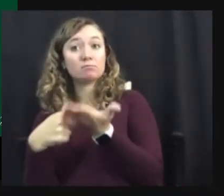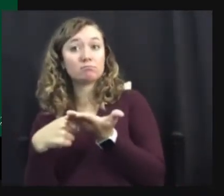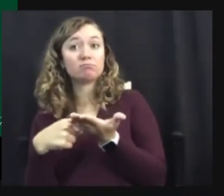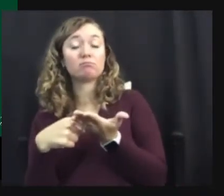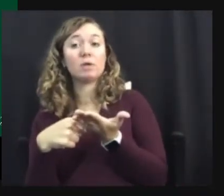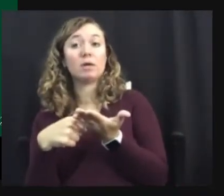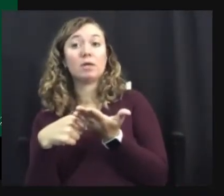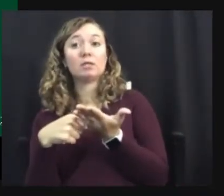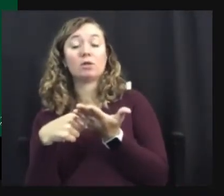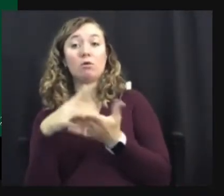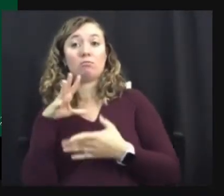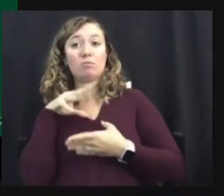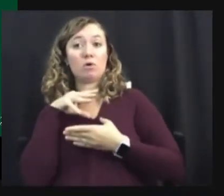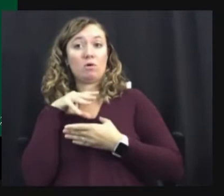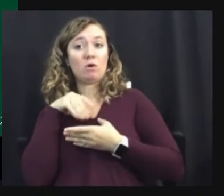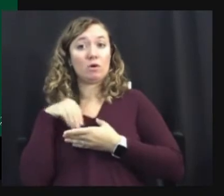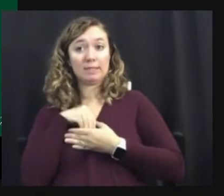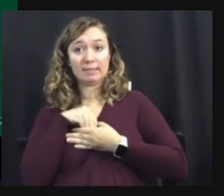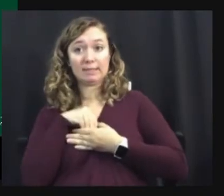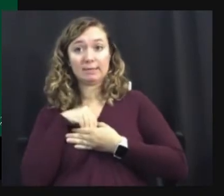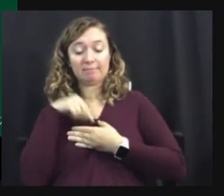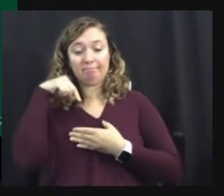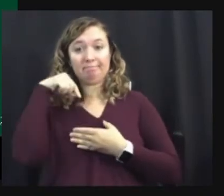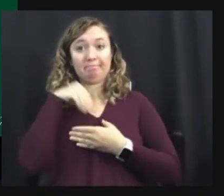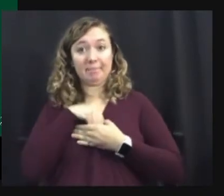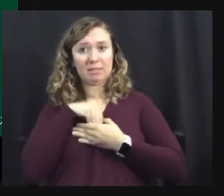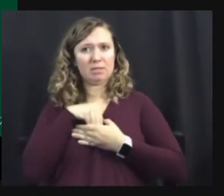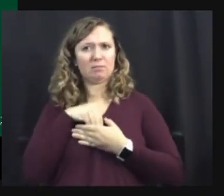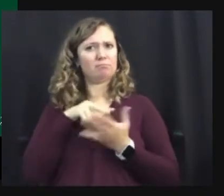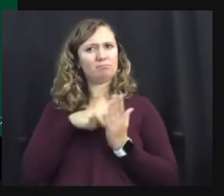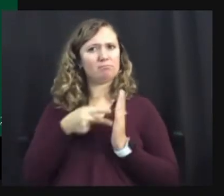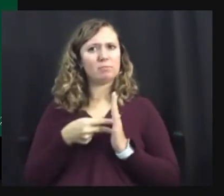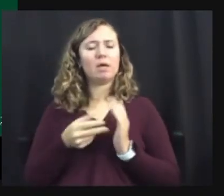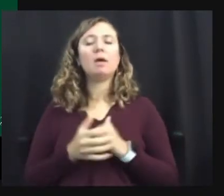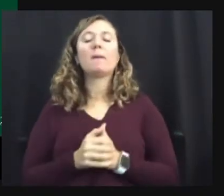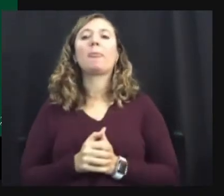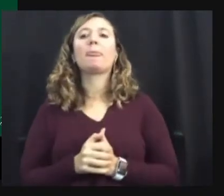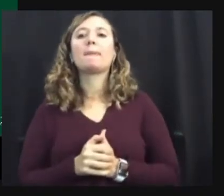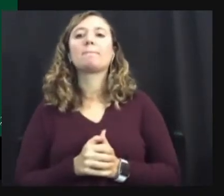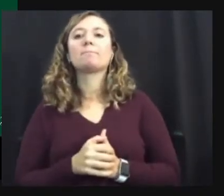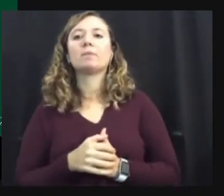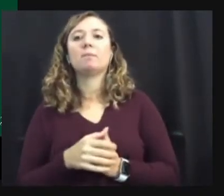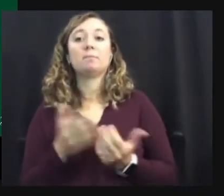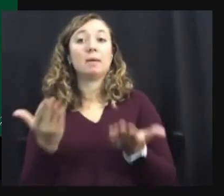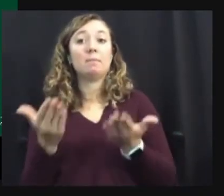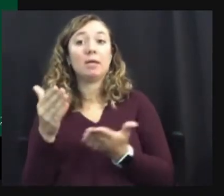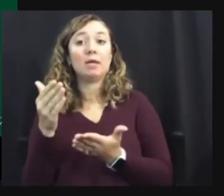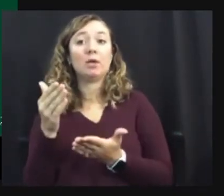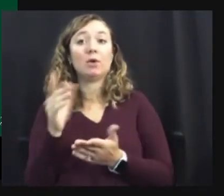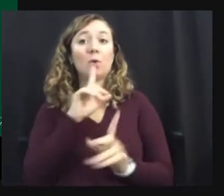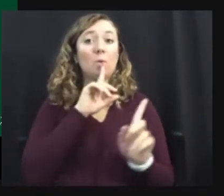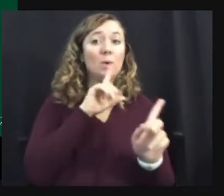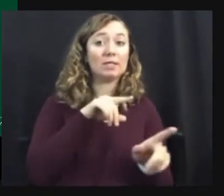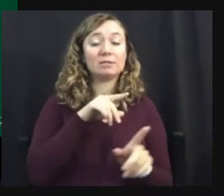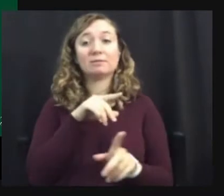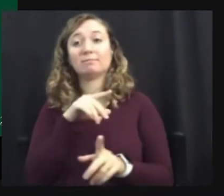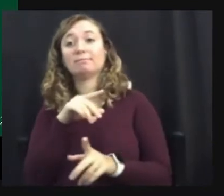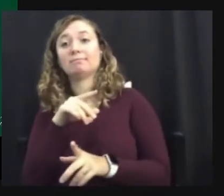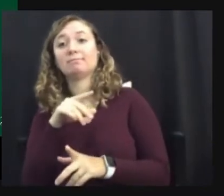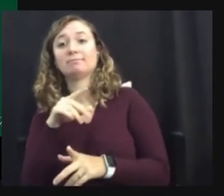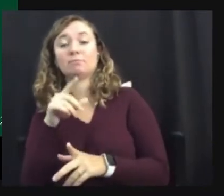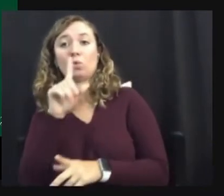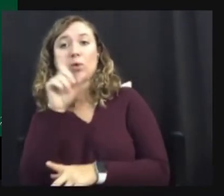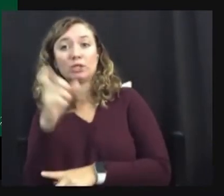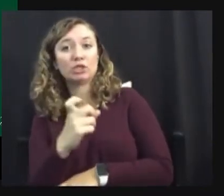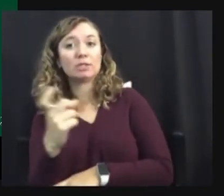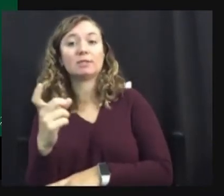And then hopefully we'll have enough time for Q and A at the end. Um, we also may have a photo bomb from my cat. So just, if you see